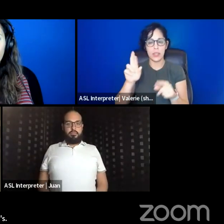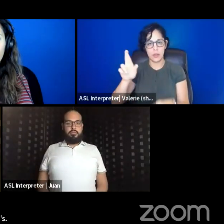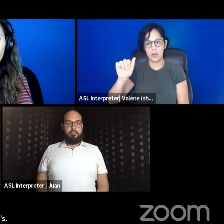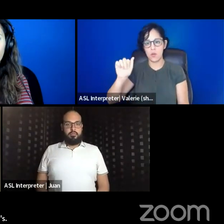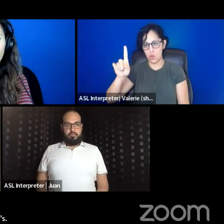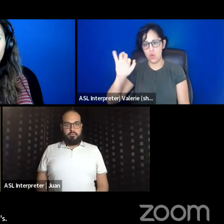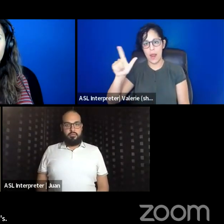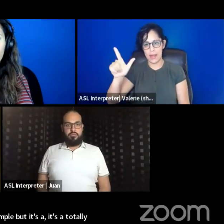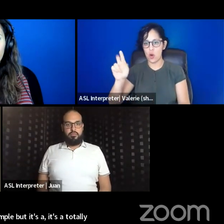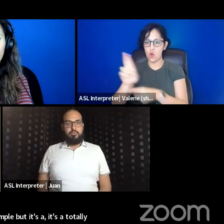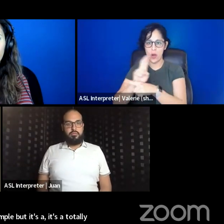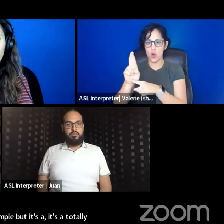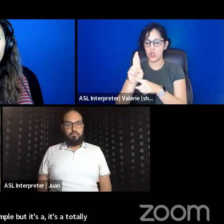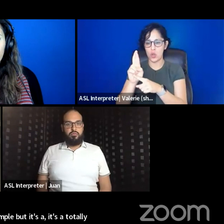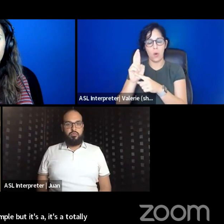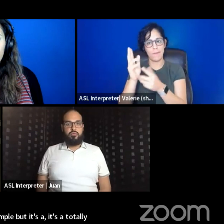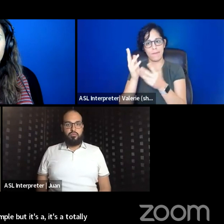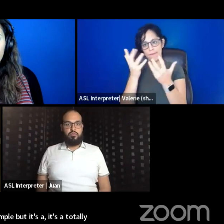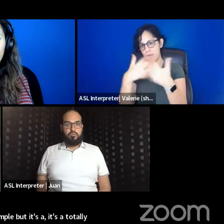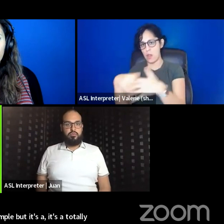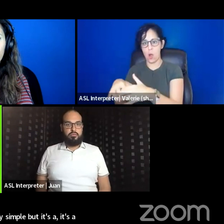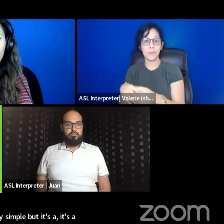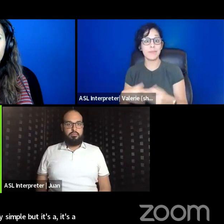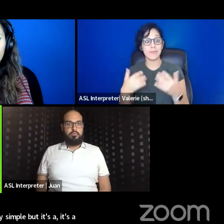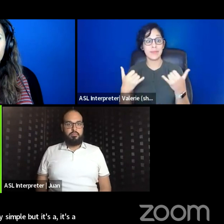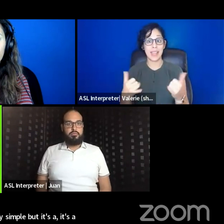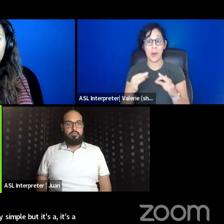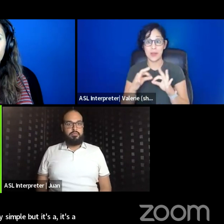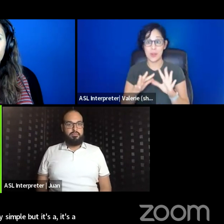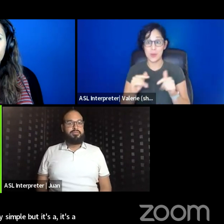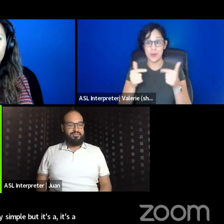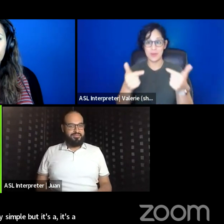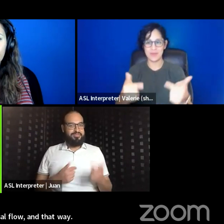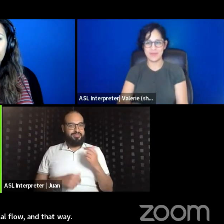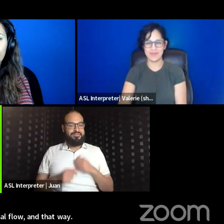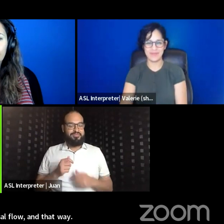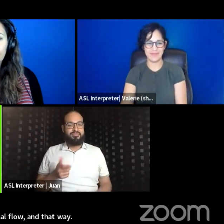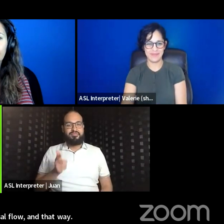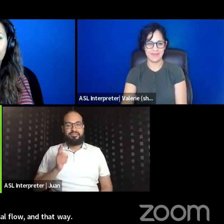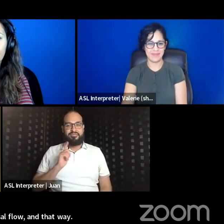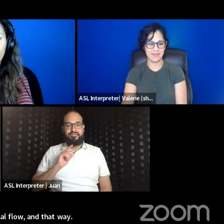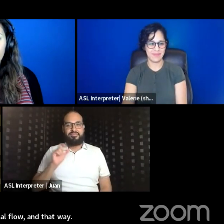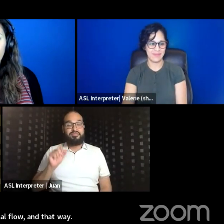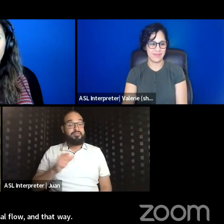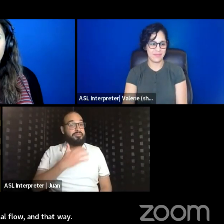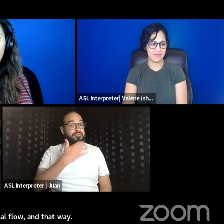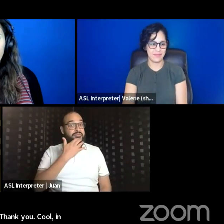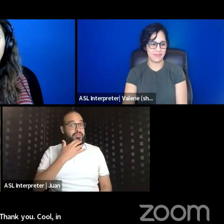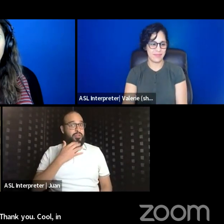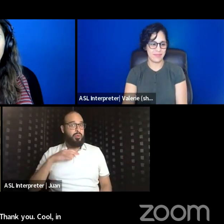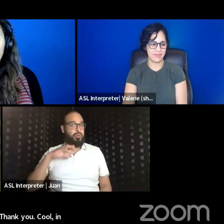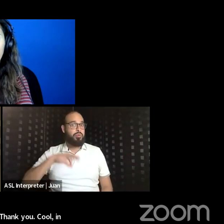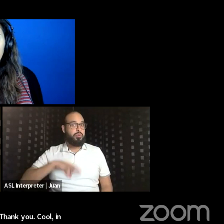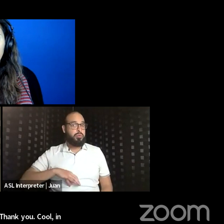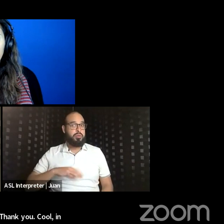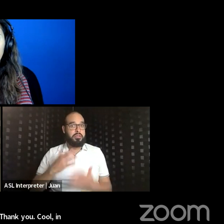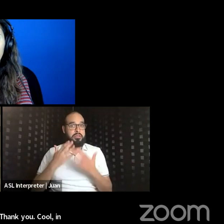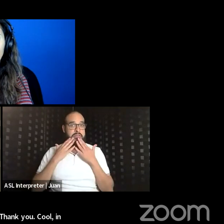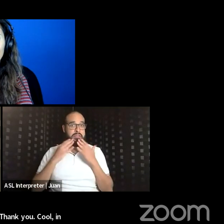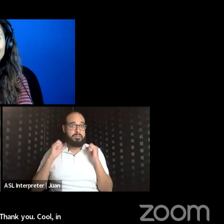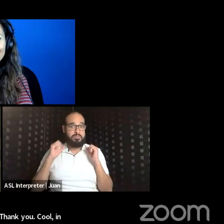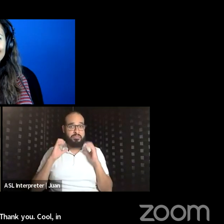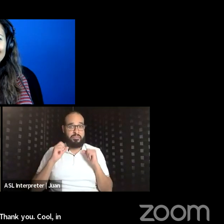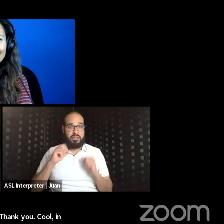rehearsal flow in that way. No, it's super helpful. Thank you. Cool. And sounds really awesome, by the way.